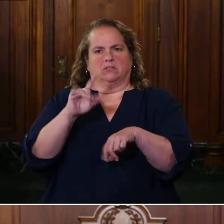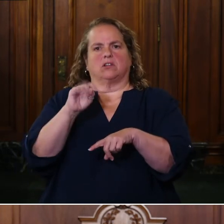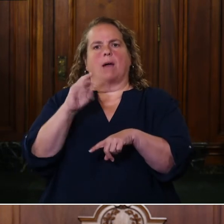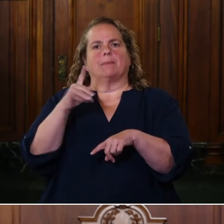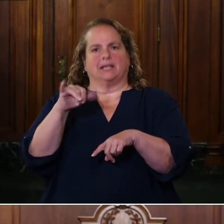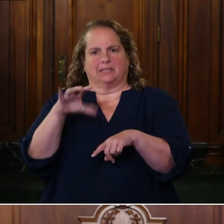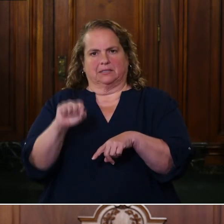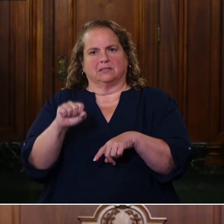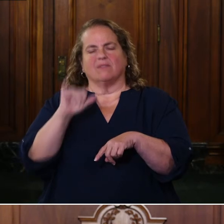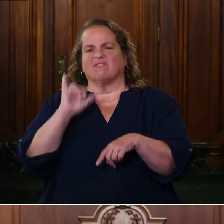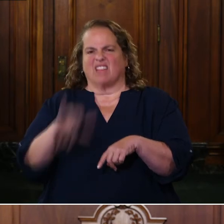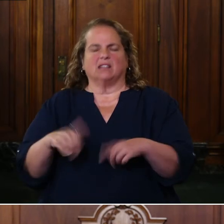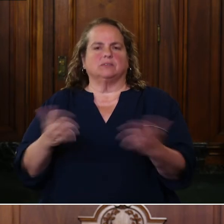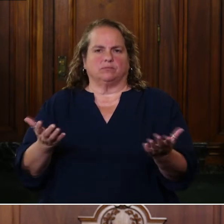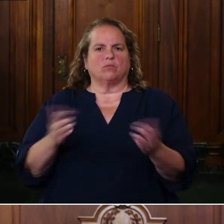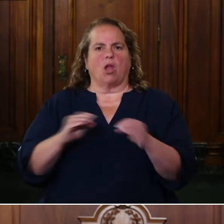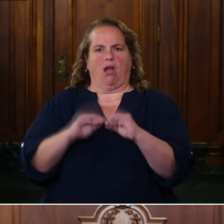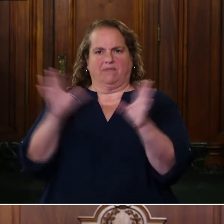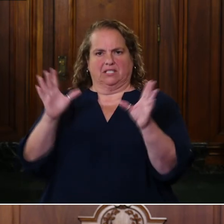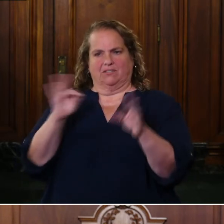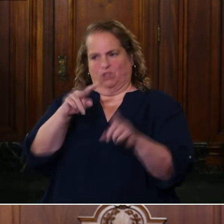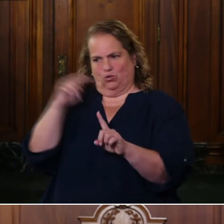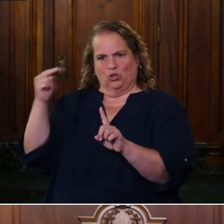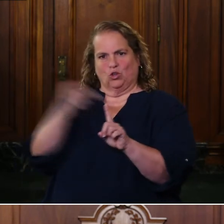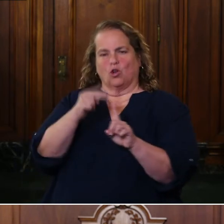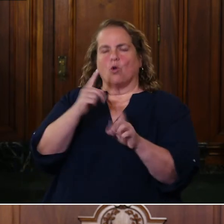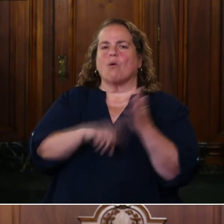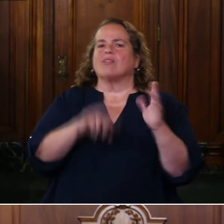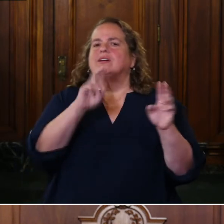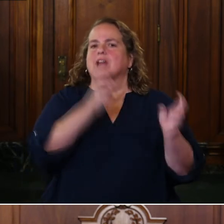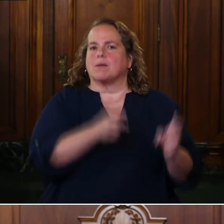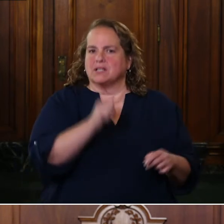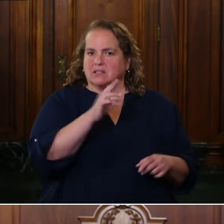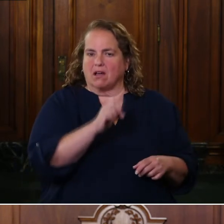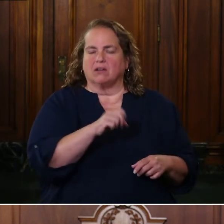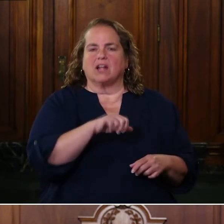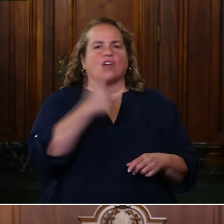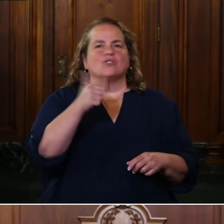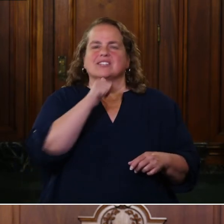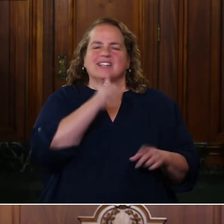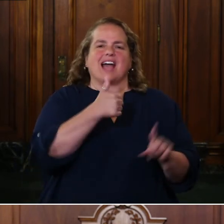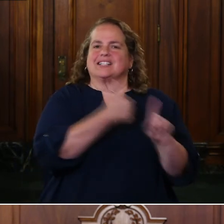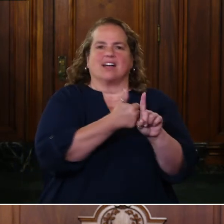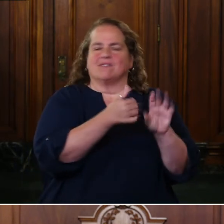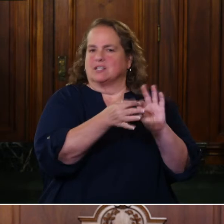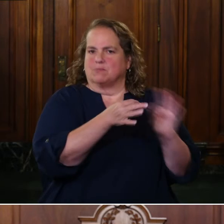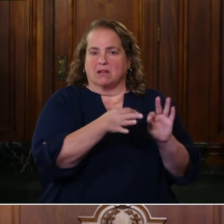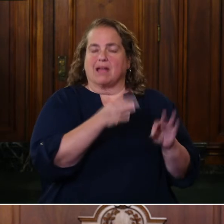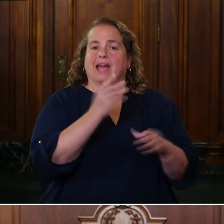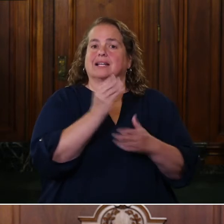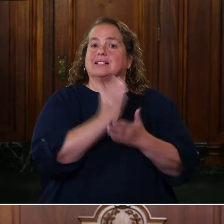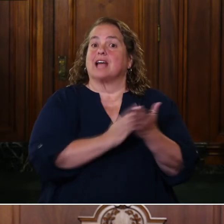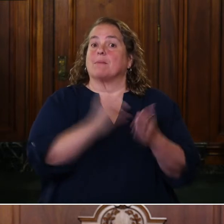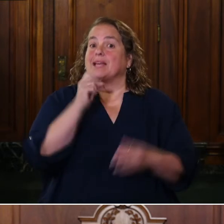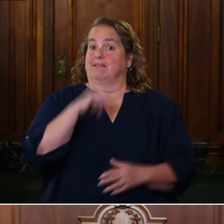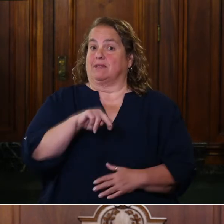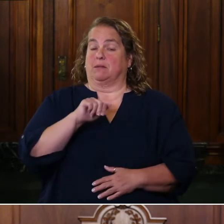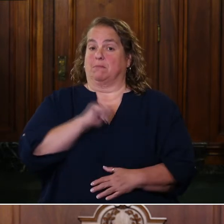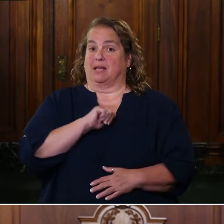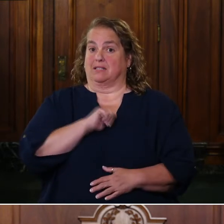self-explanatory as you look at them. Others are not so explanatory, and ones that even I'm going to